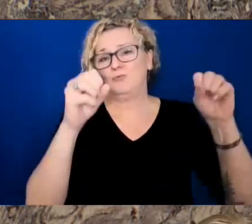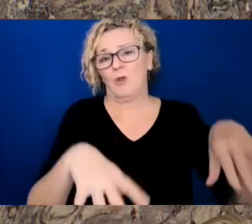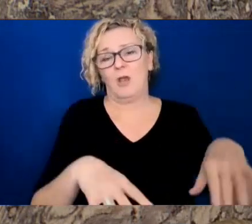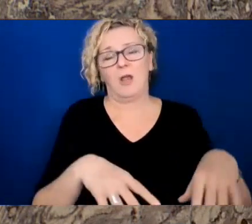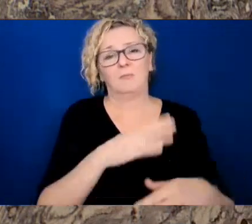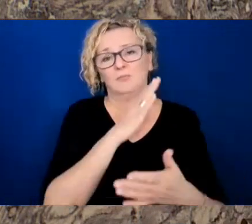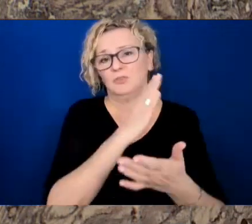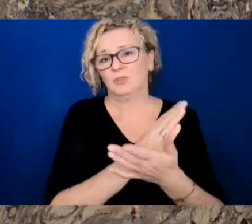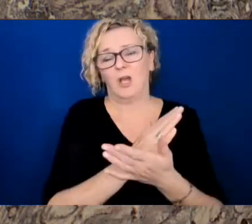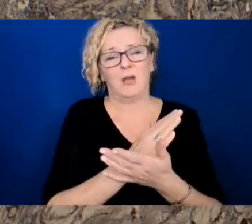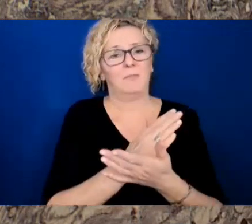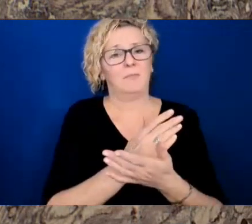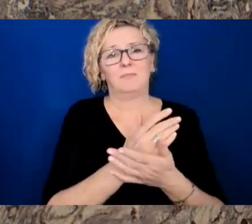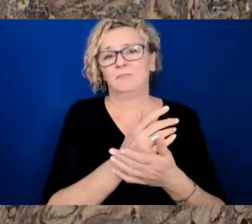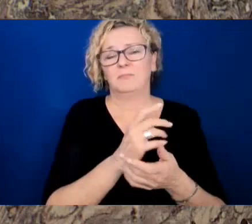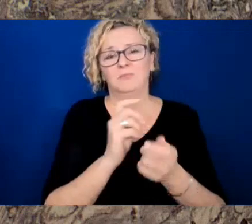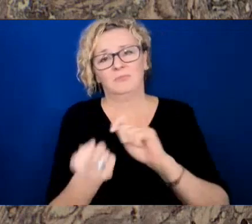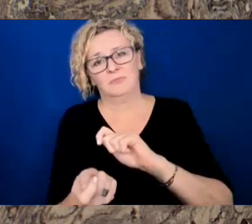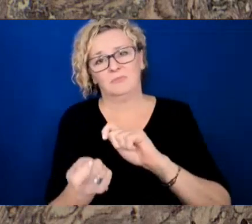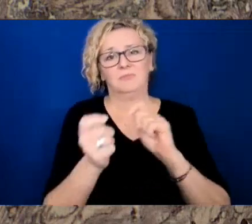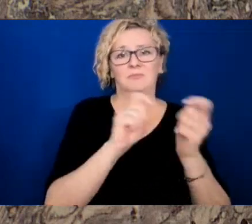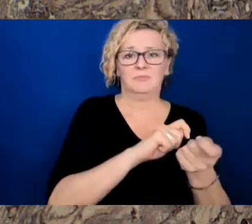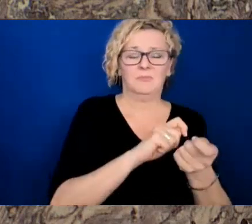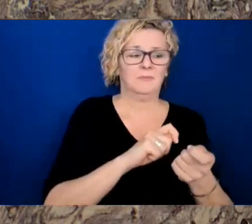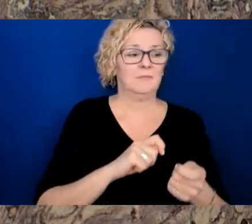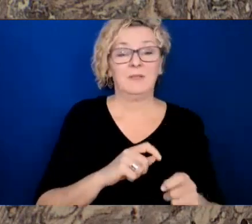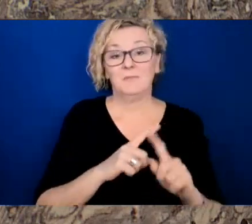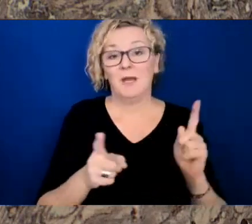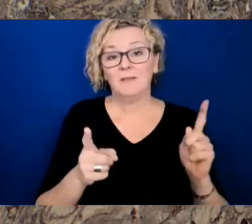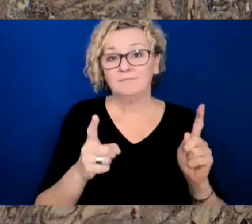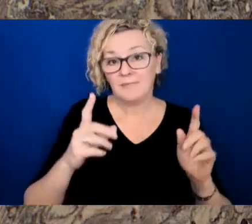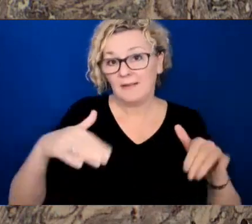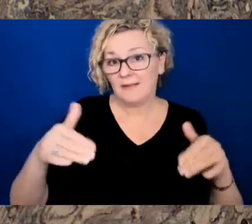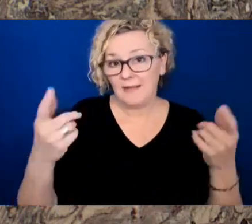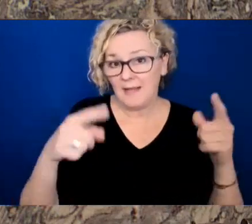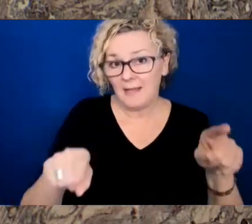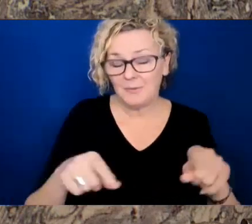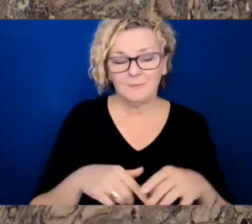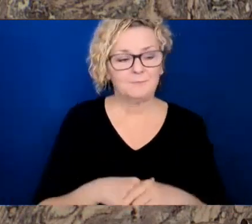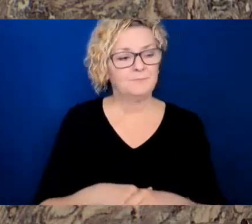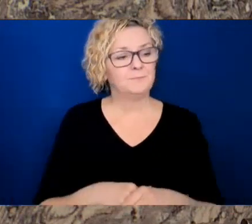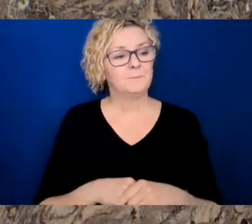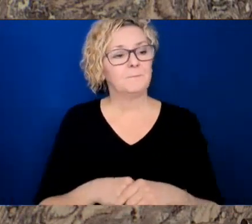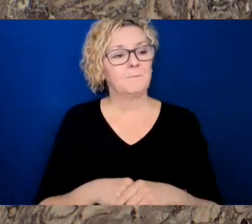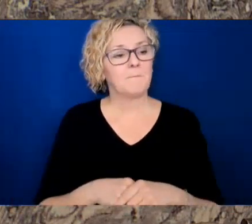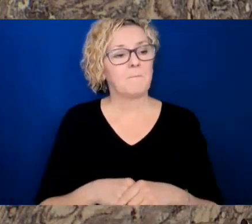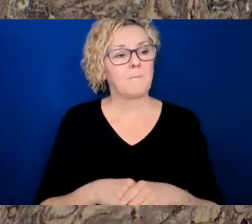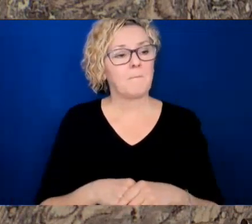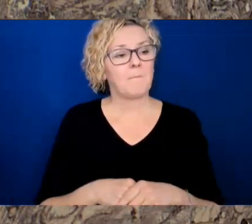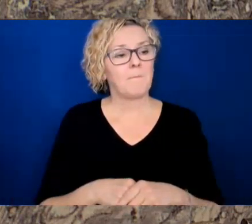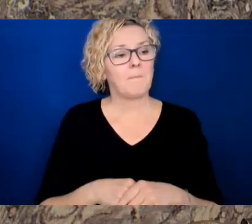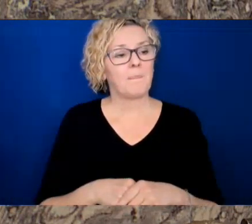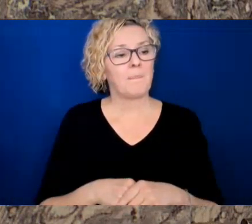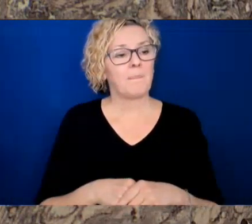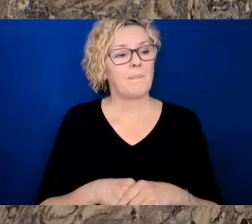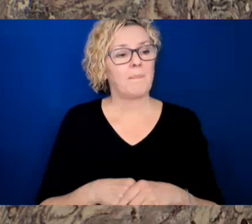changing of the seasons. My fellow brothers that border the Alberta border are